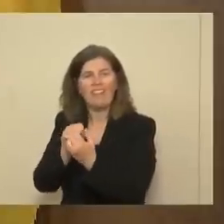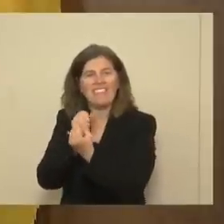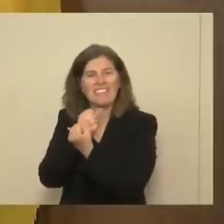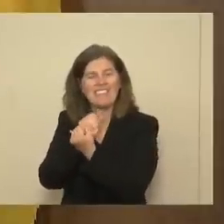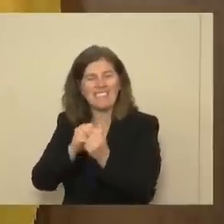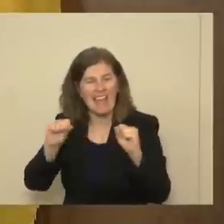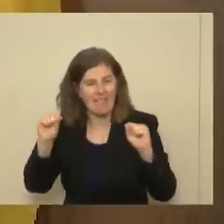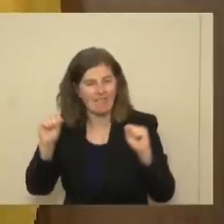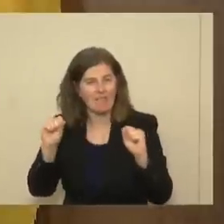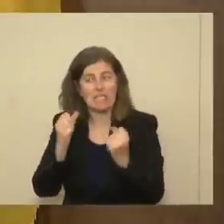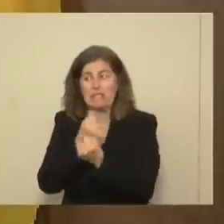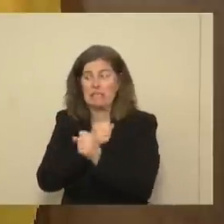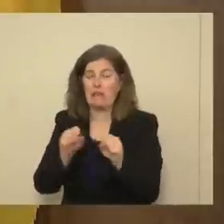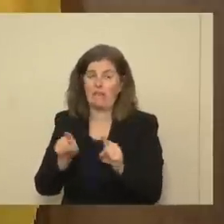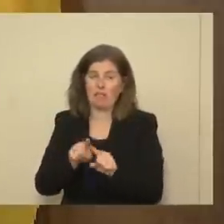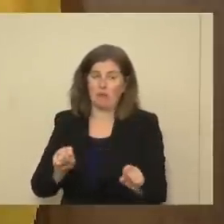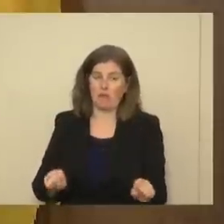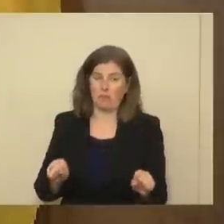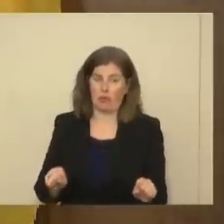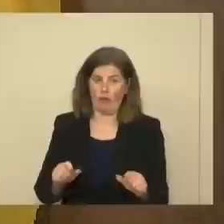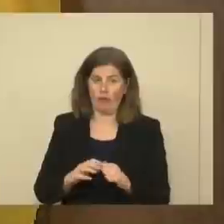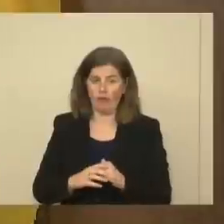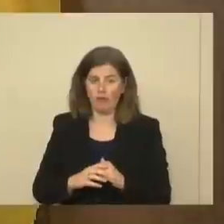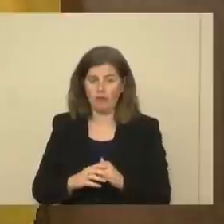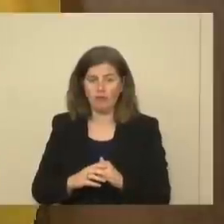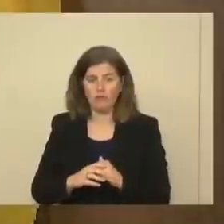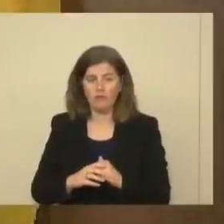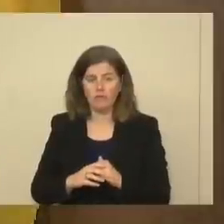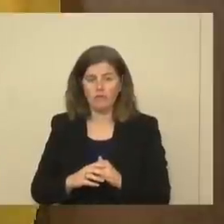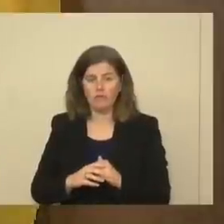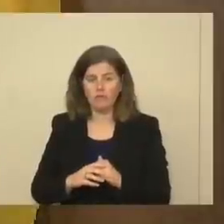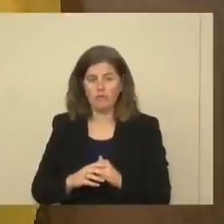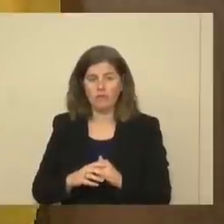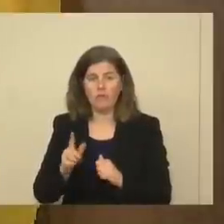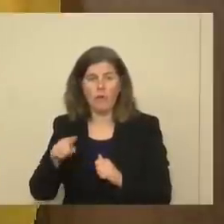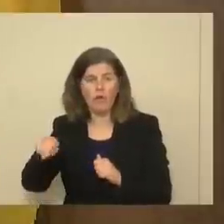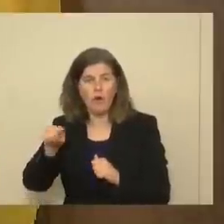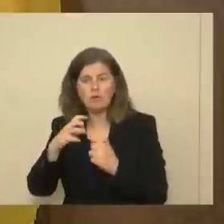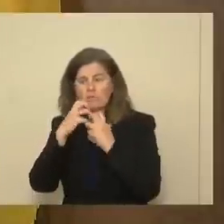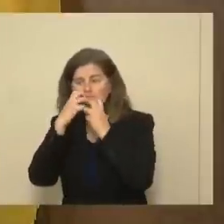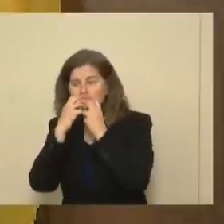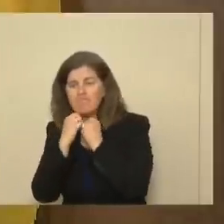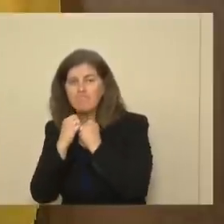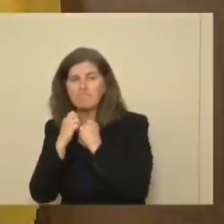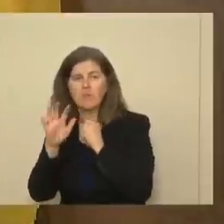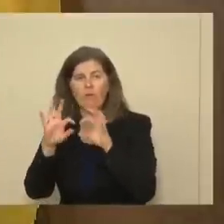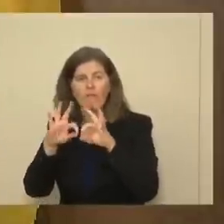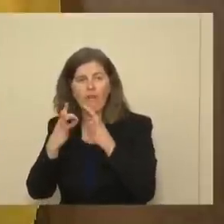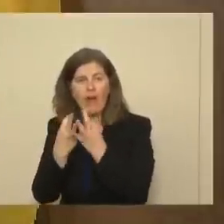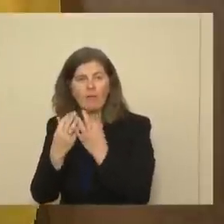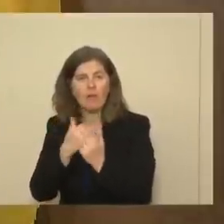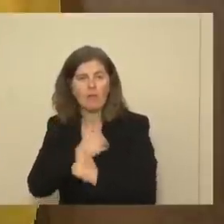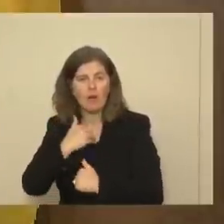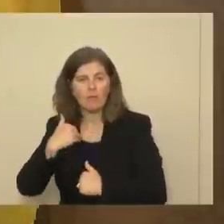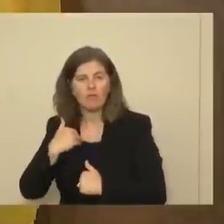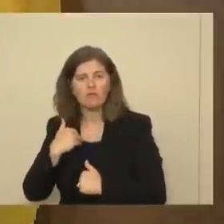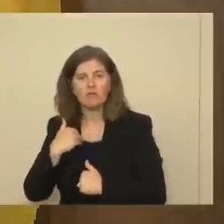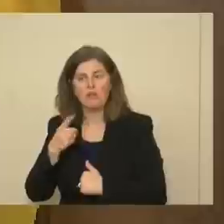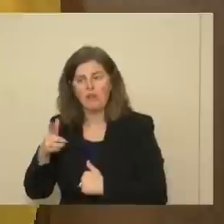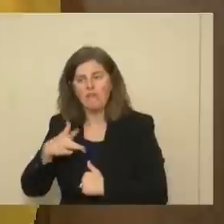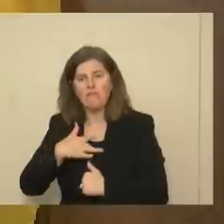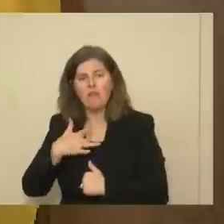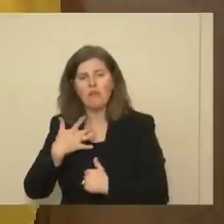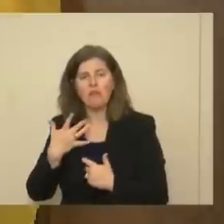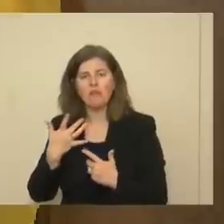as we can to put our loved ones and their family members in a situation where they can do